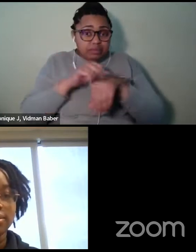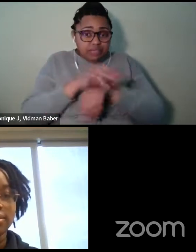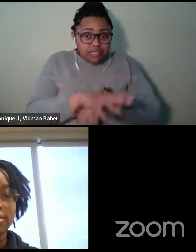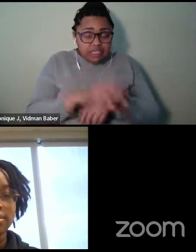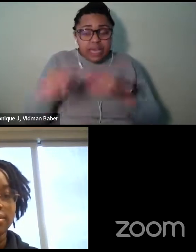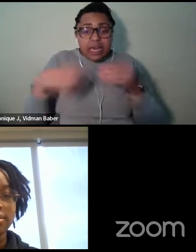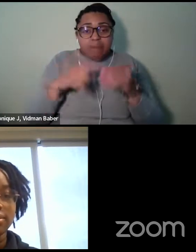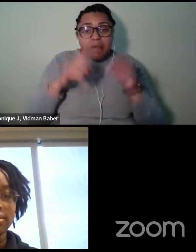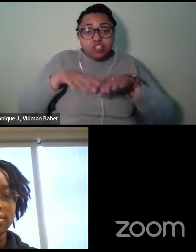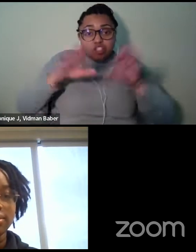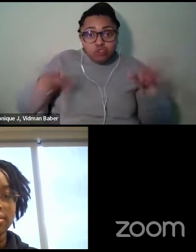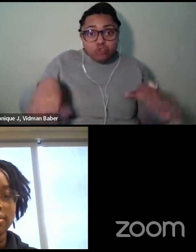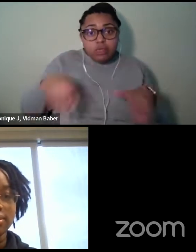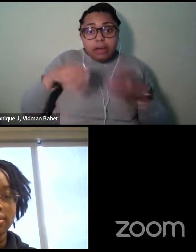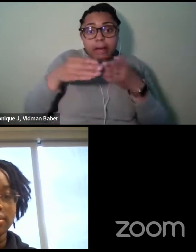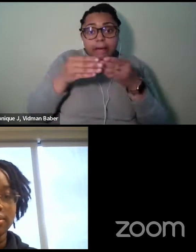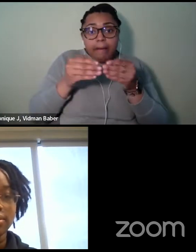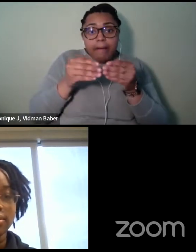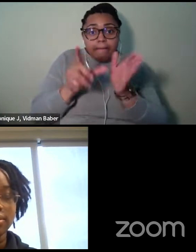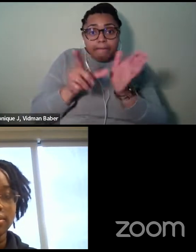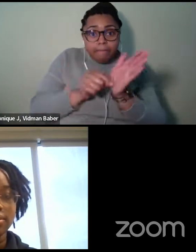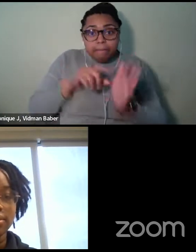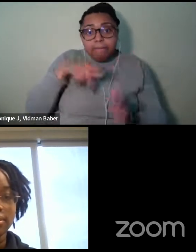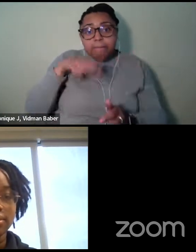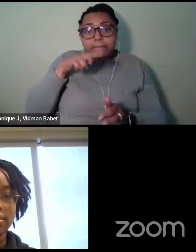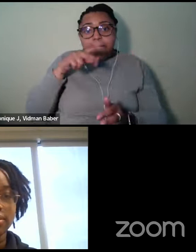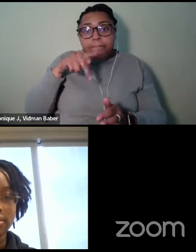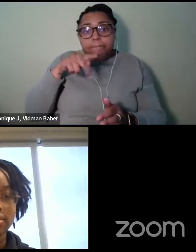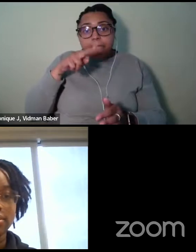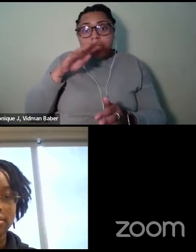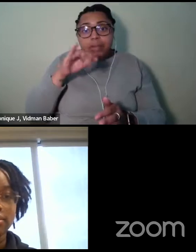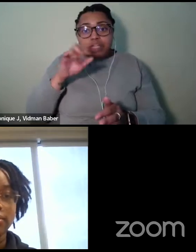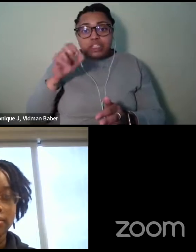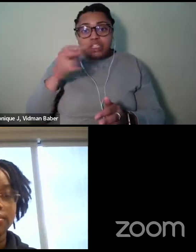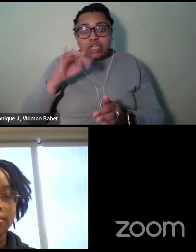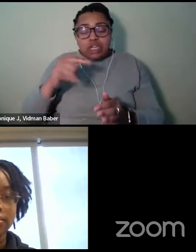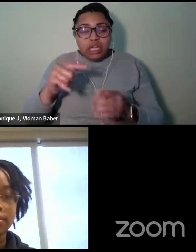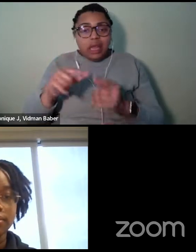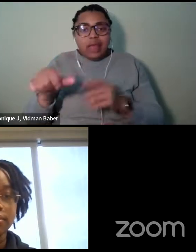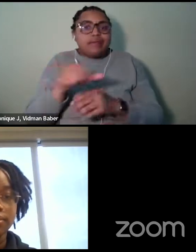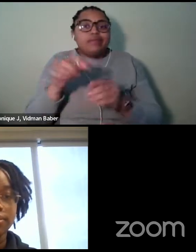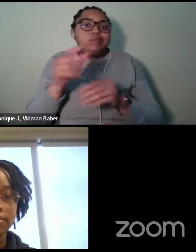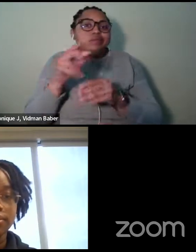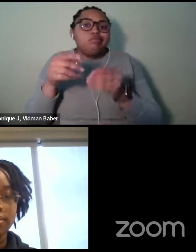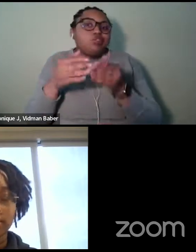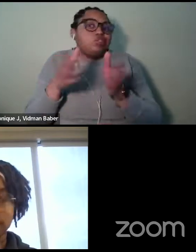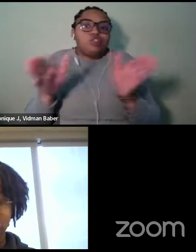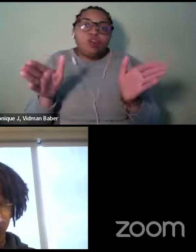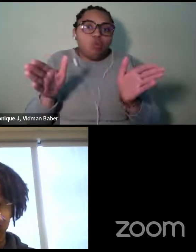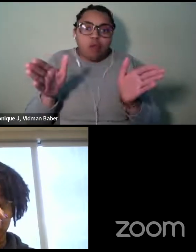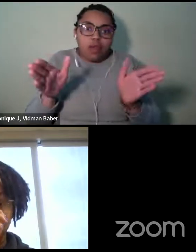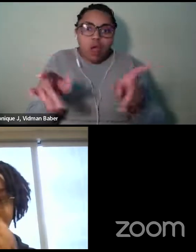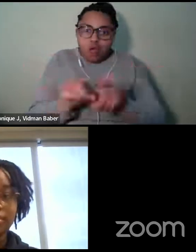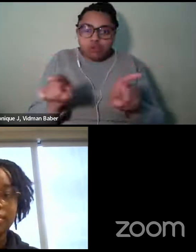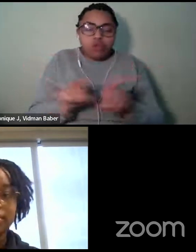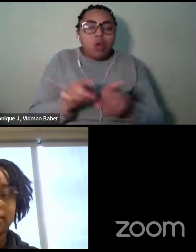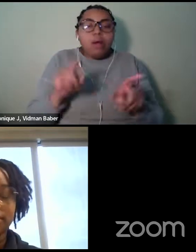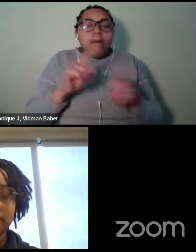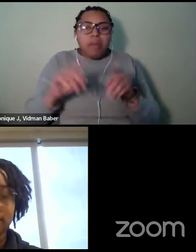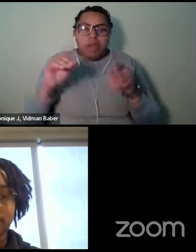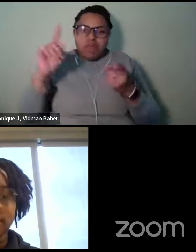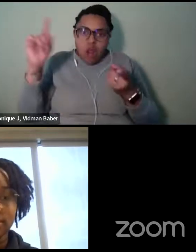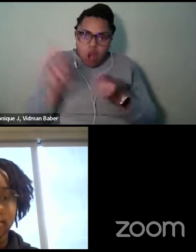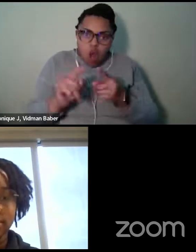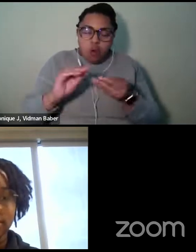those low numbers of books that are published by traditional publishers, um, in terms of black